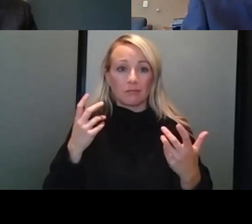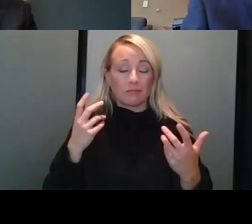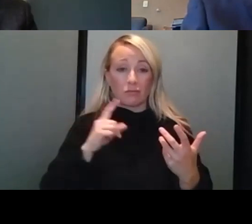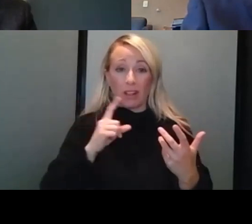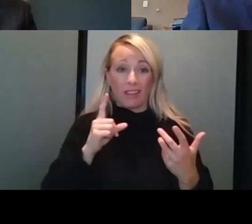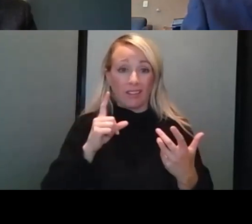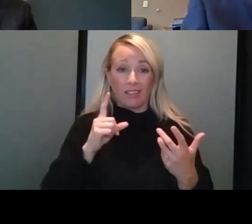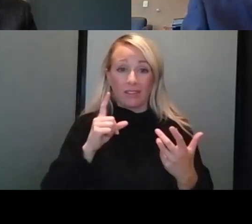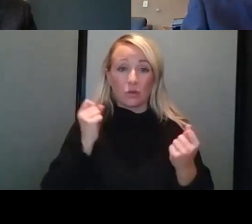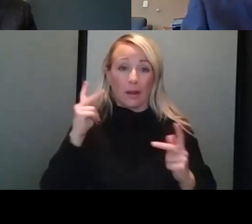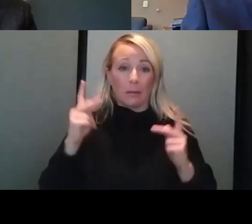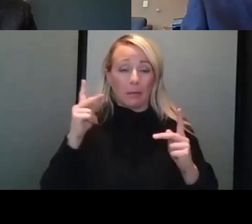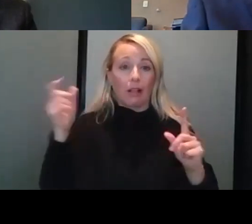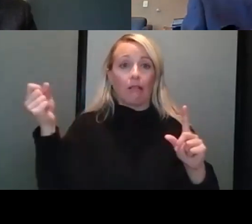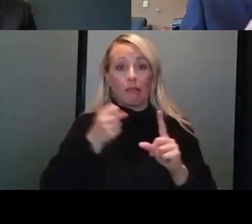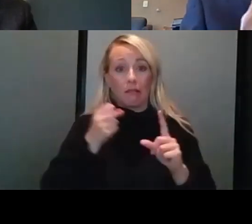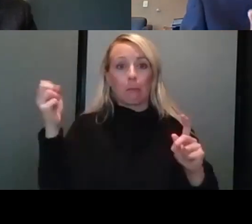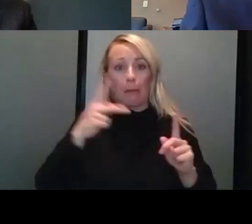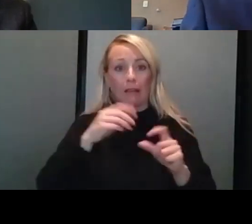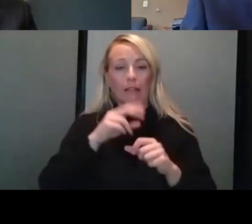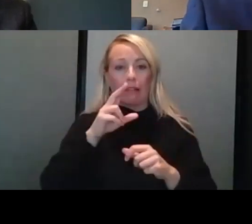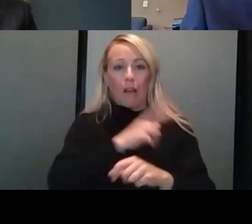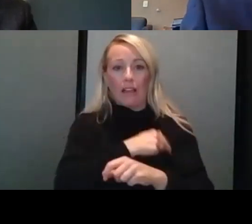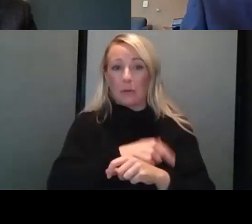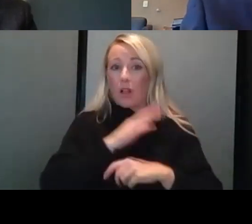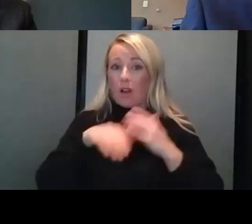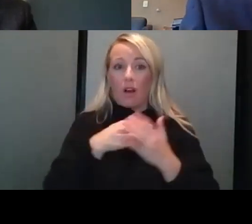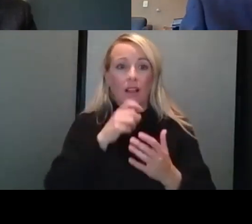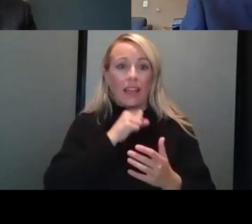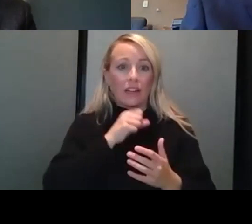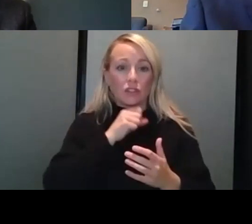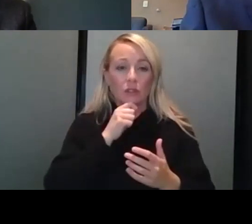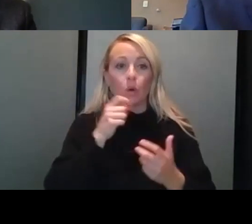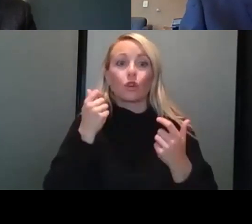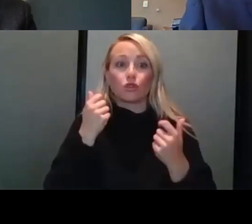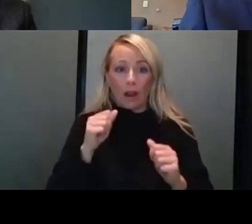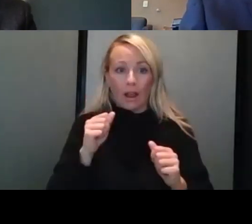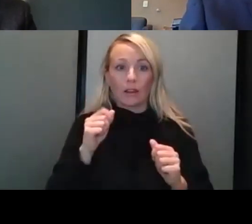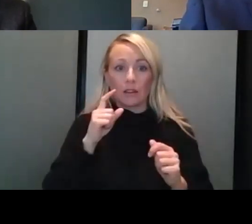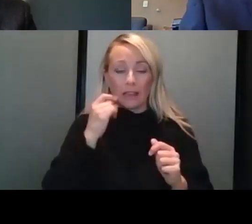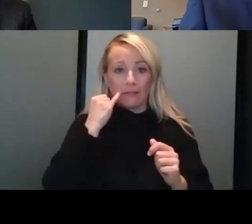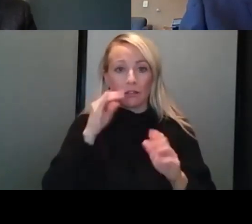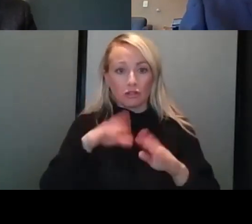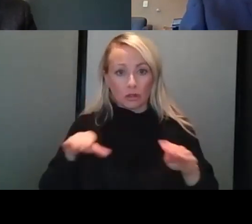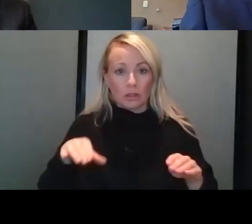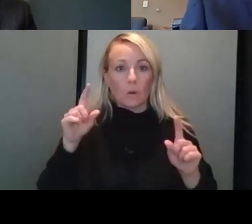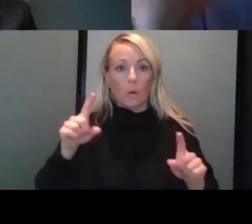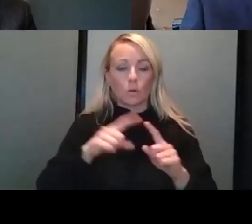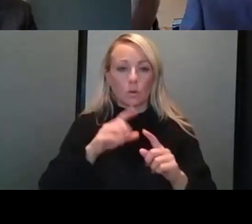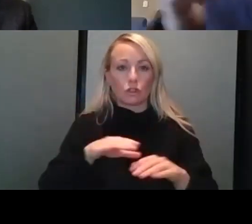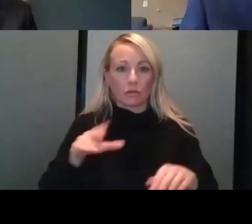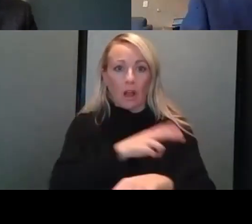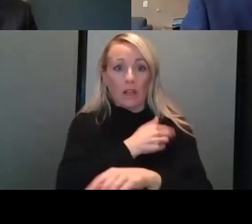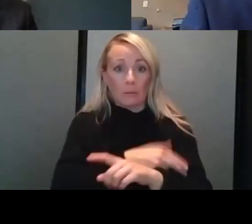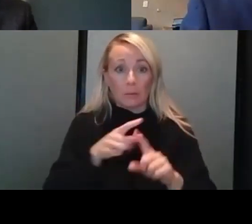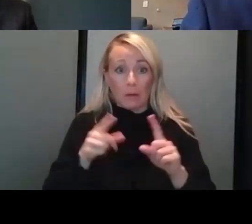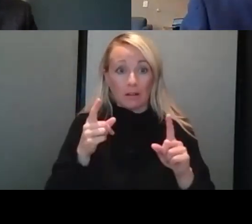point hospitalized. We try obviously with pediatrics to get them to a children's hospital. Um, but, uh, the children's